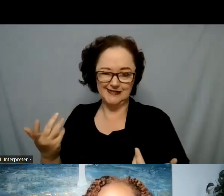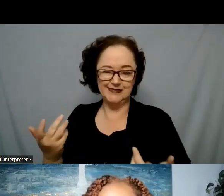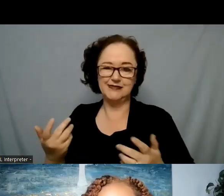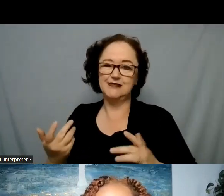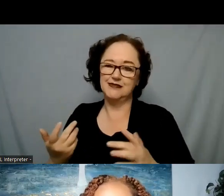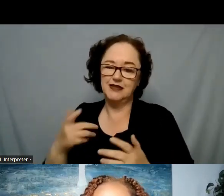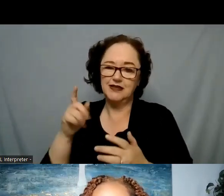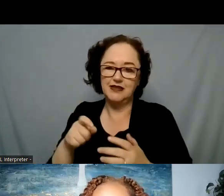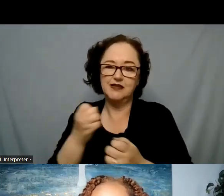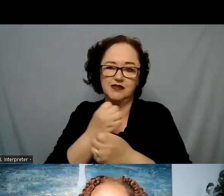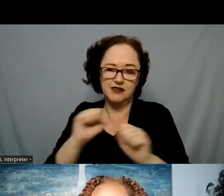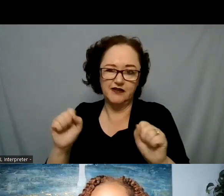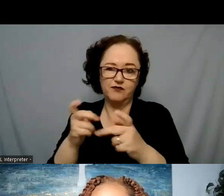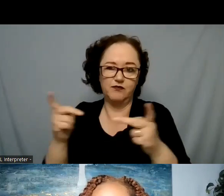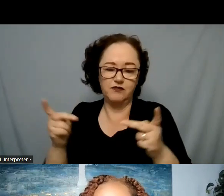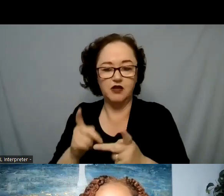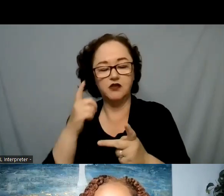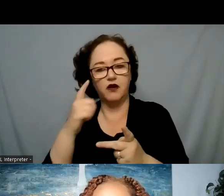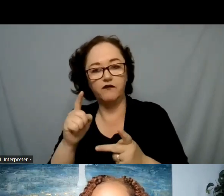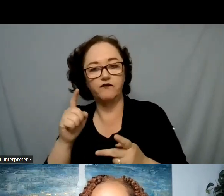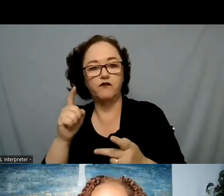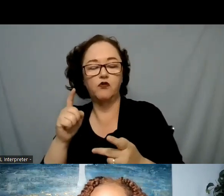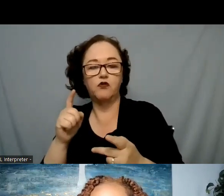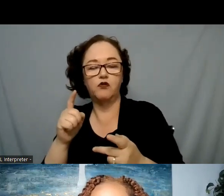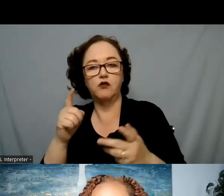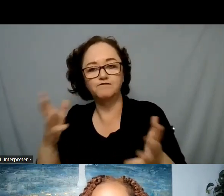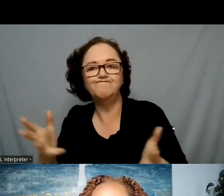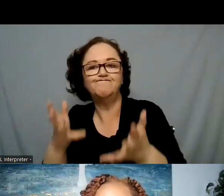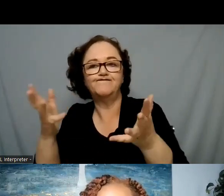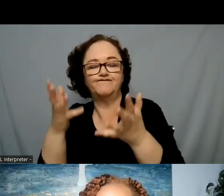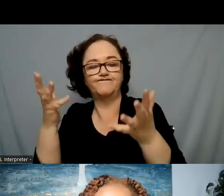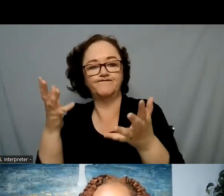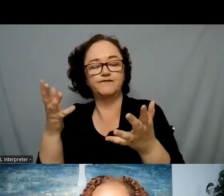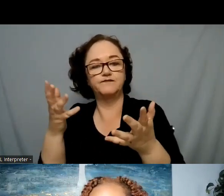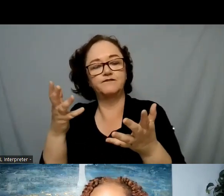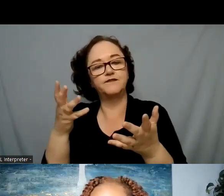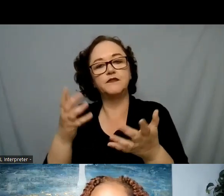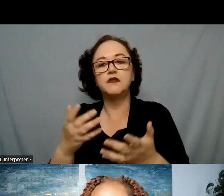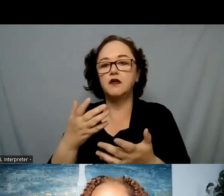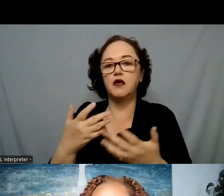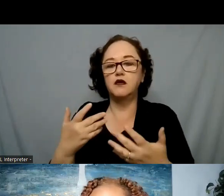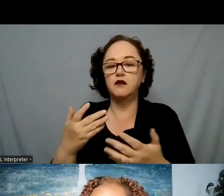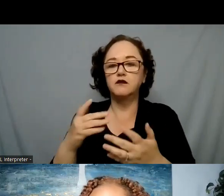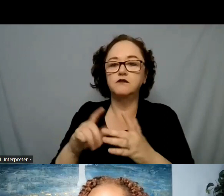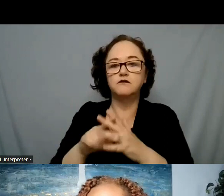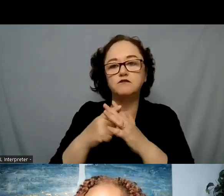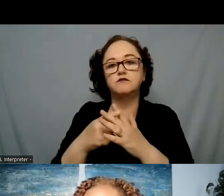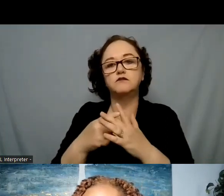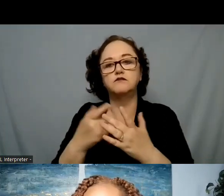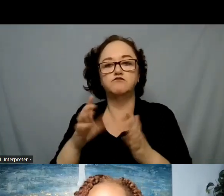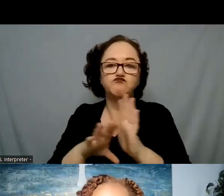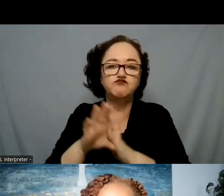link up and connect to be able to foster healthy relationships is incredibly